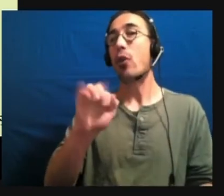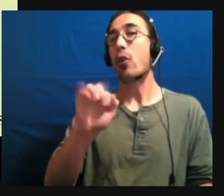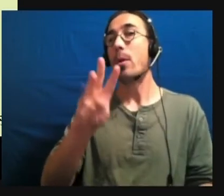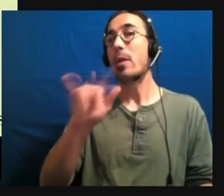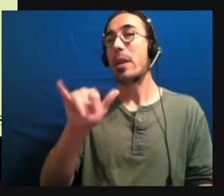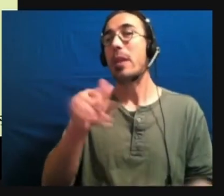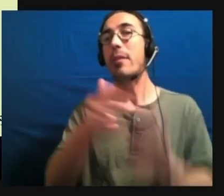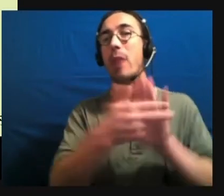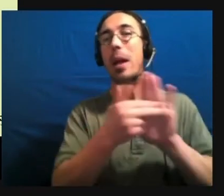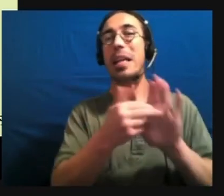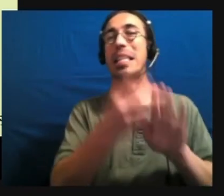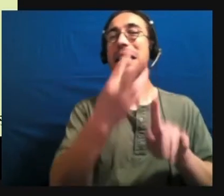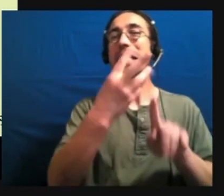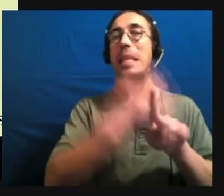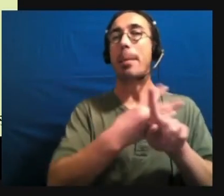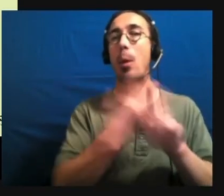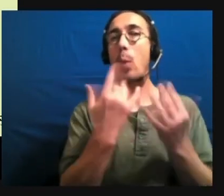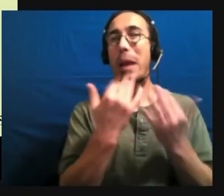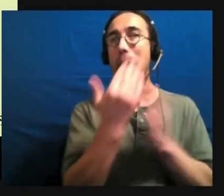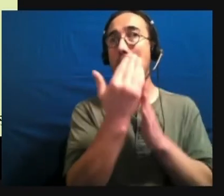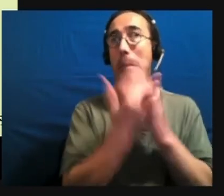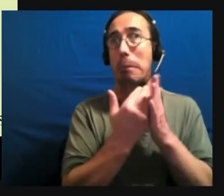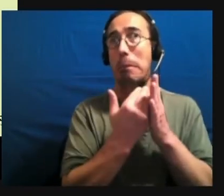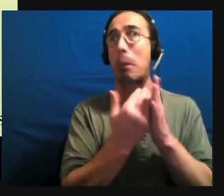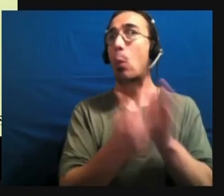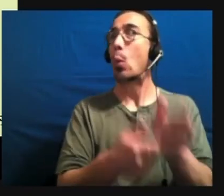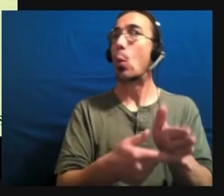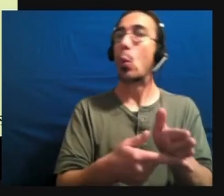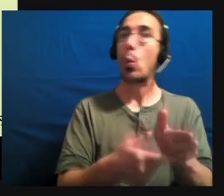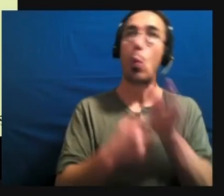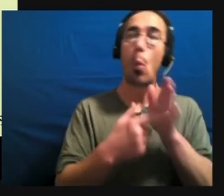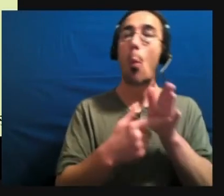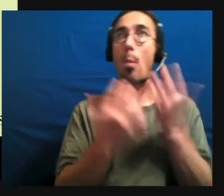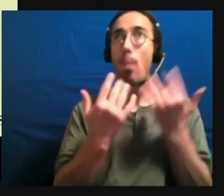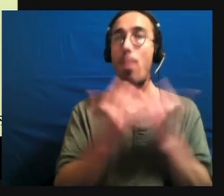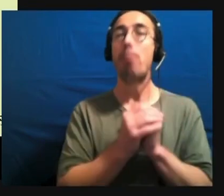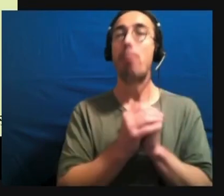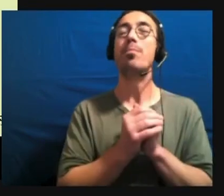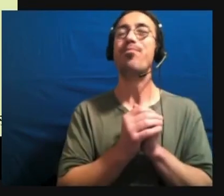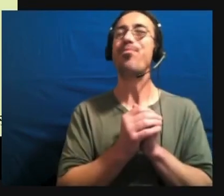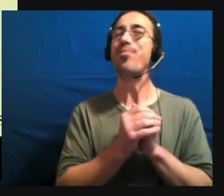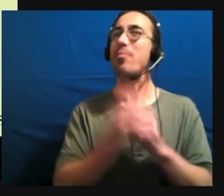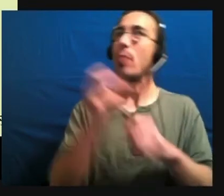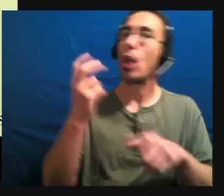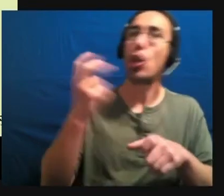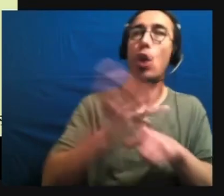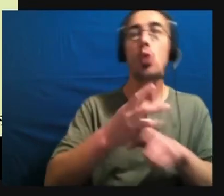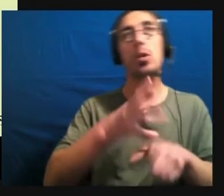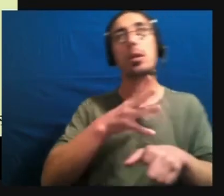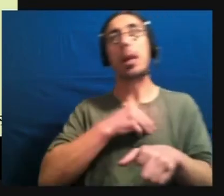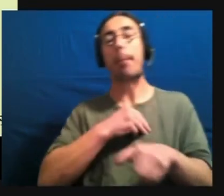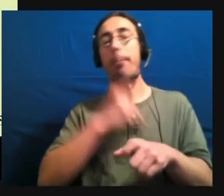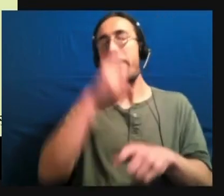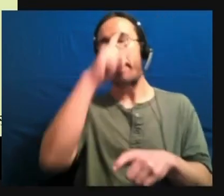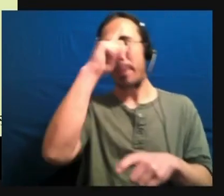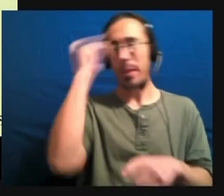minimum wait list. Um, and it's distressing to us because we know that it's